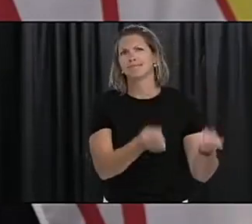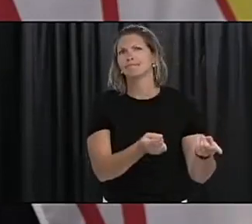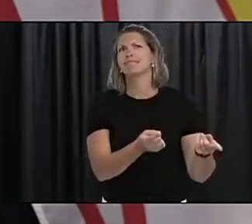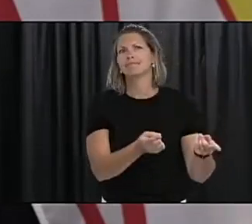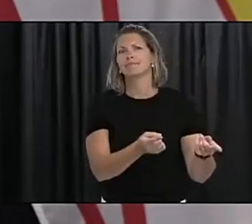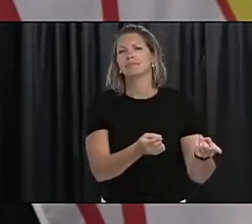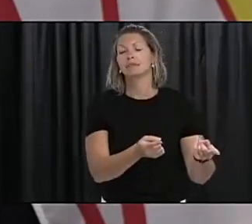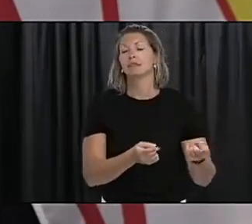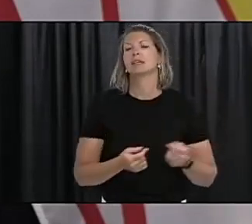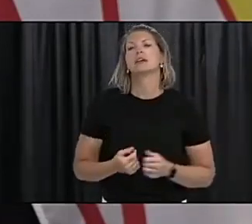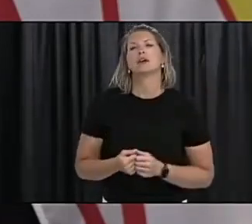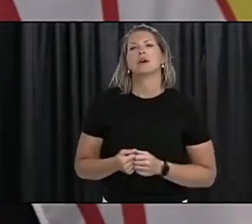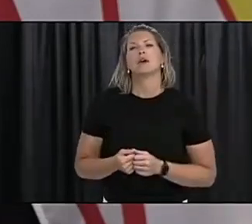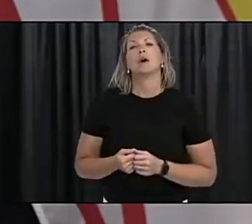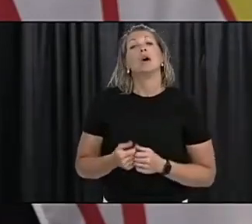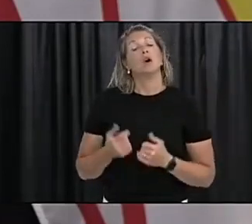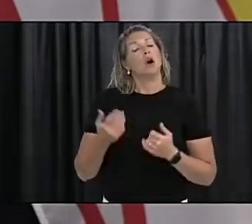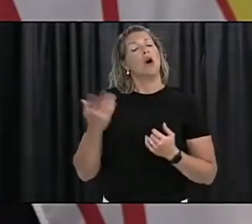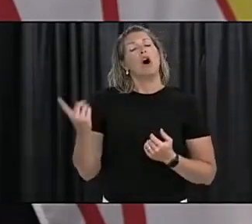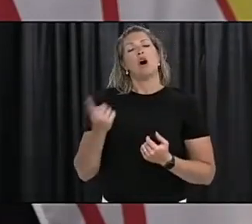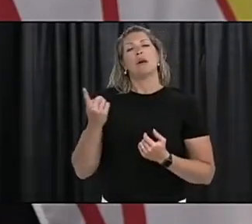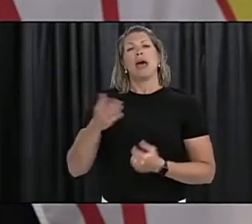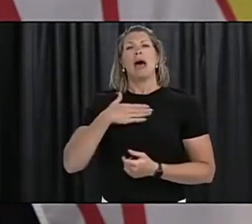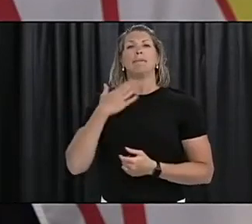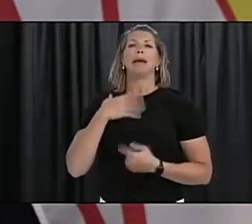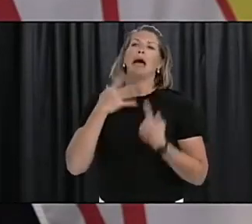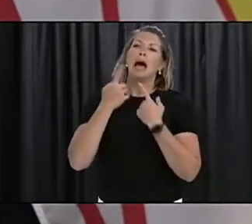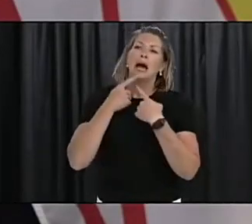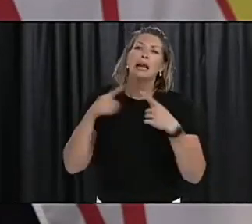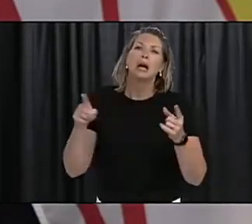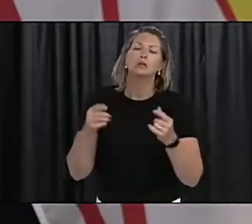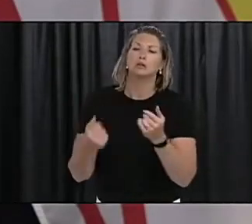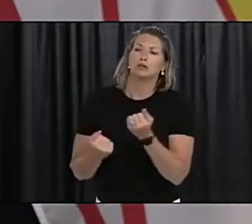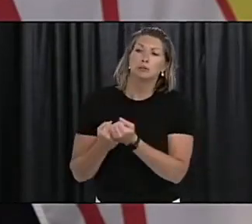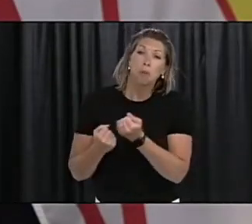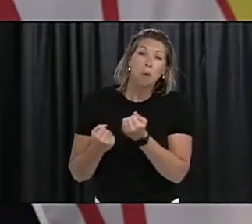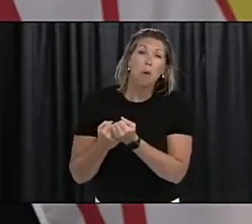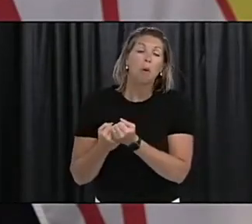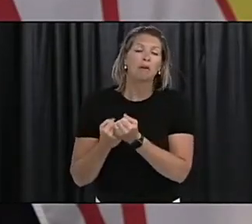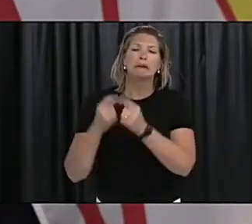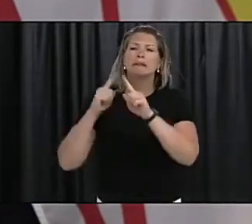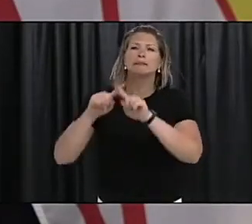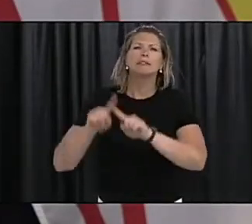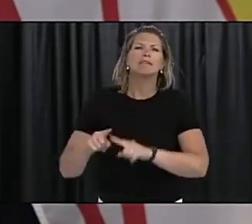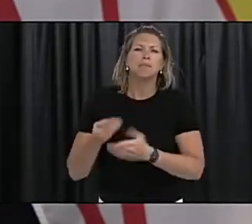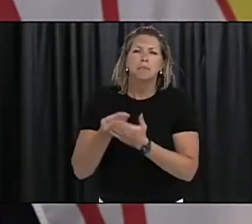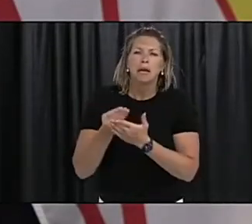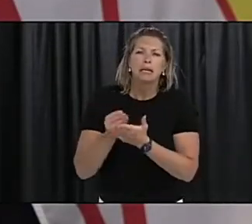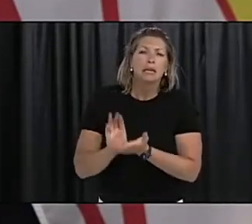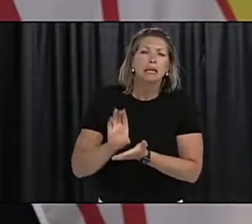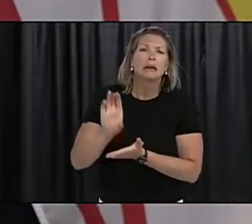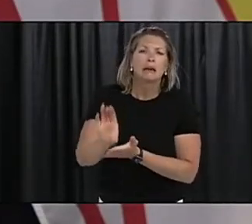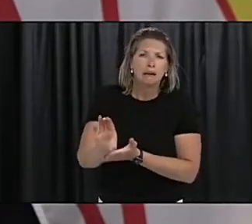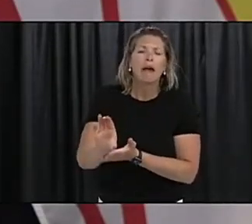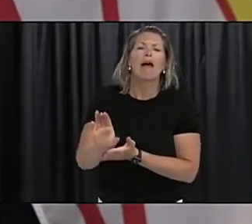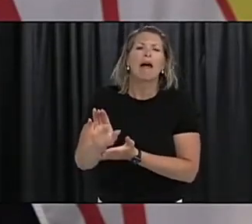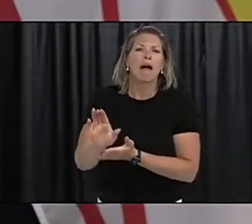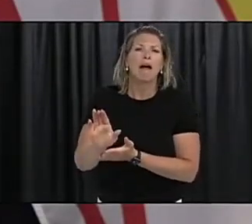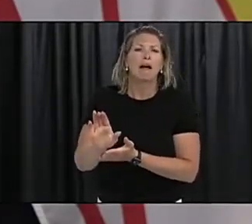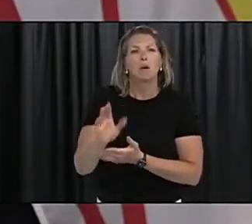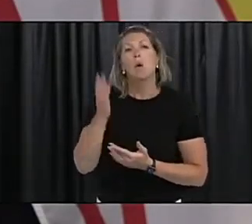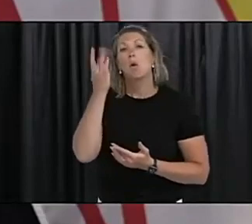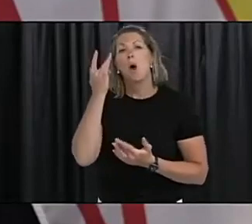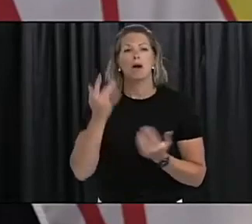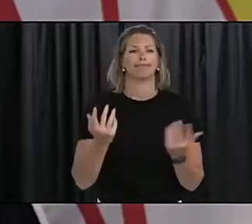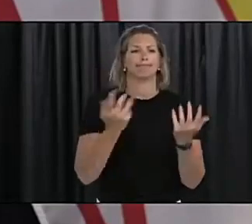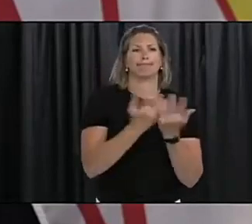supports, some resources available to help our businesses and residents as we learn to adjust our life with COVID. There is a wide